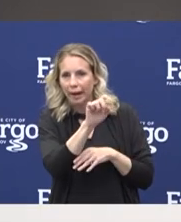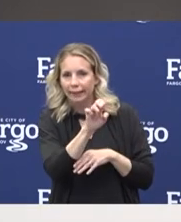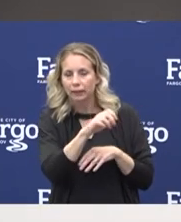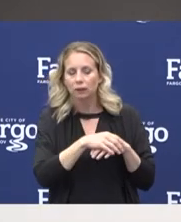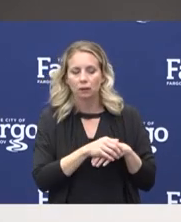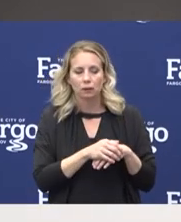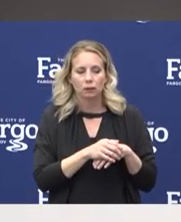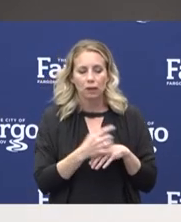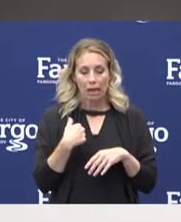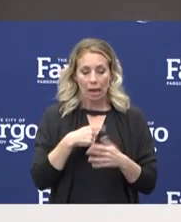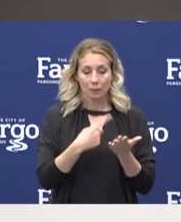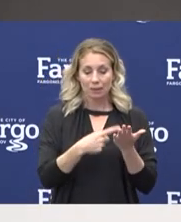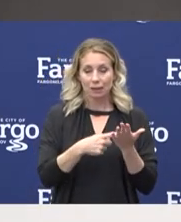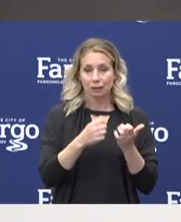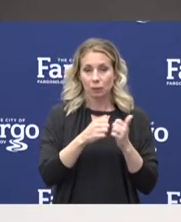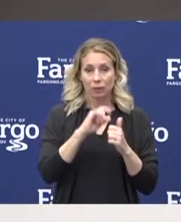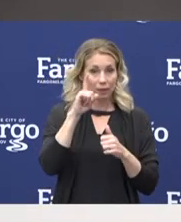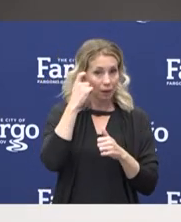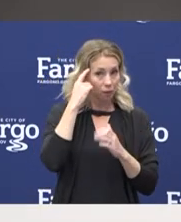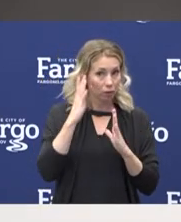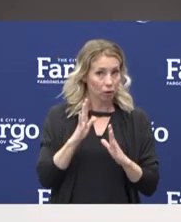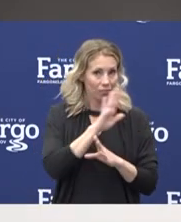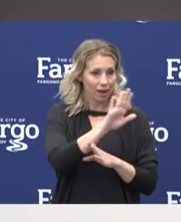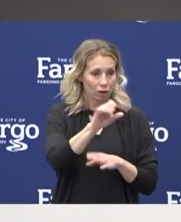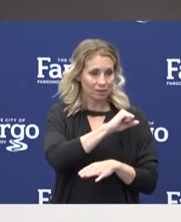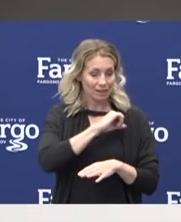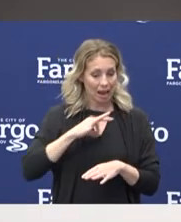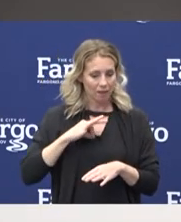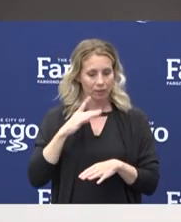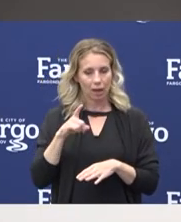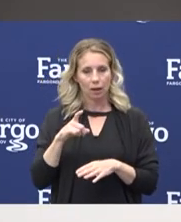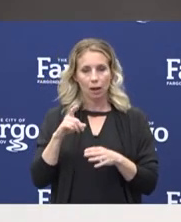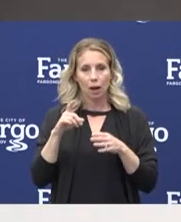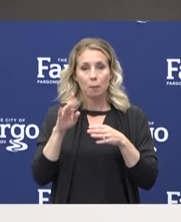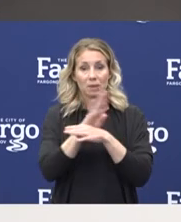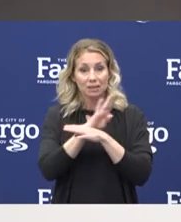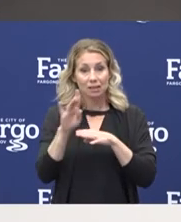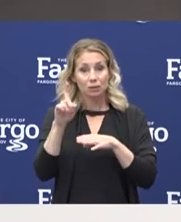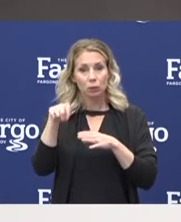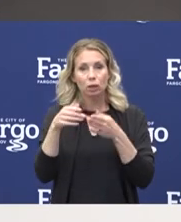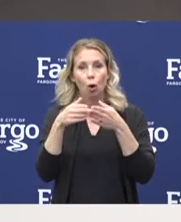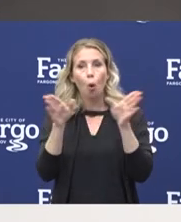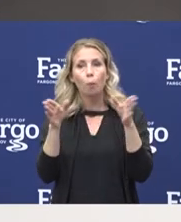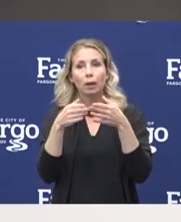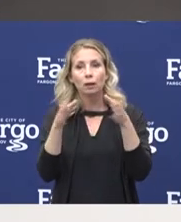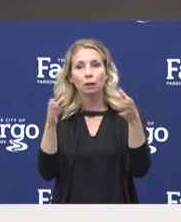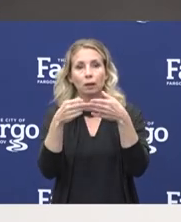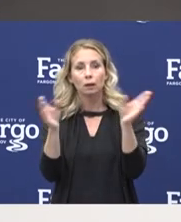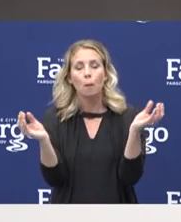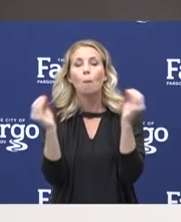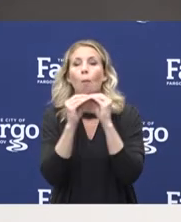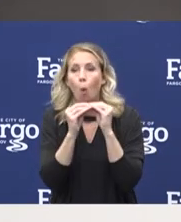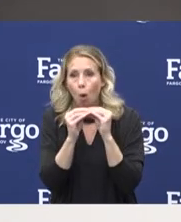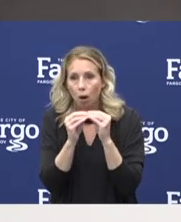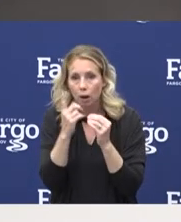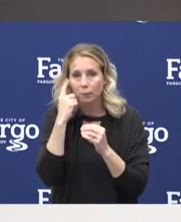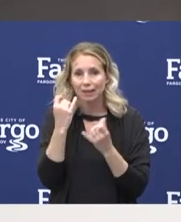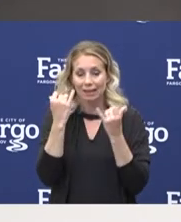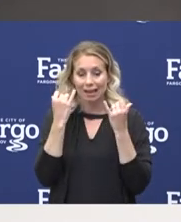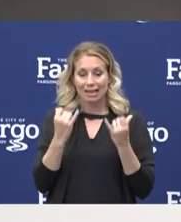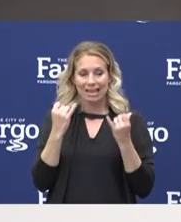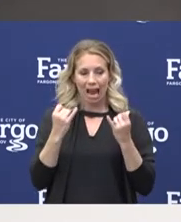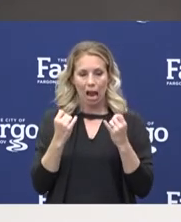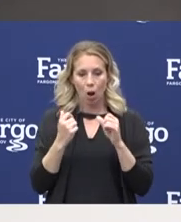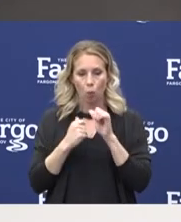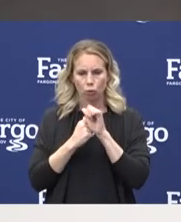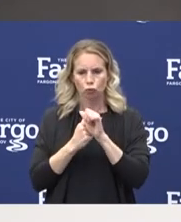been discussing with the Governor's staff that I think we need to open up businesses even more because at this point, we're tracking the testing and